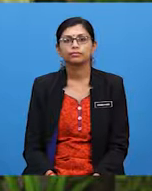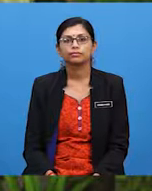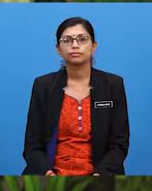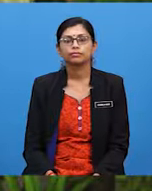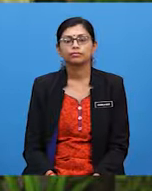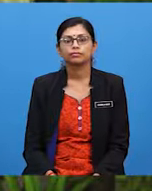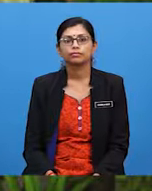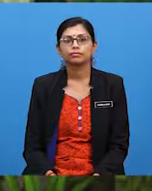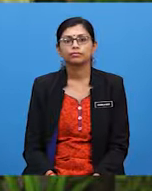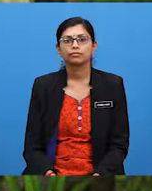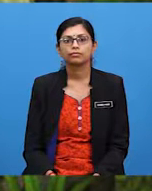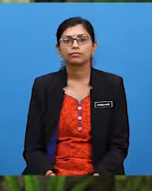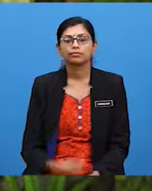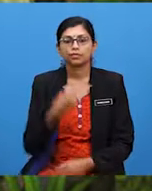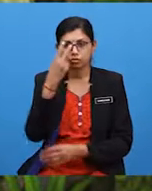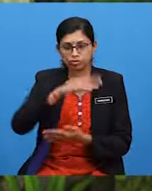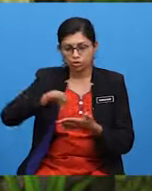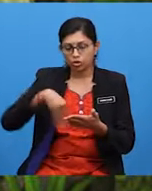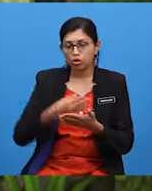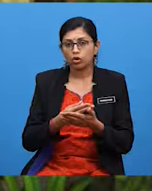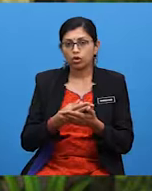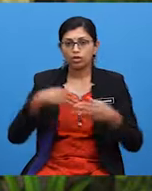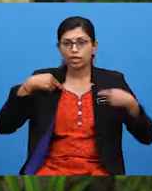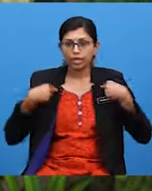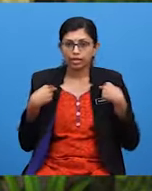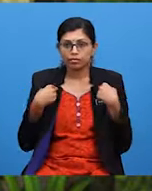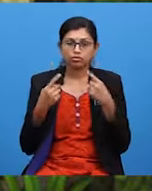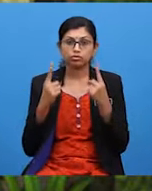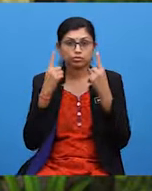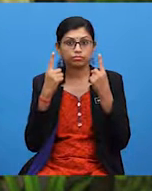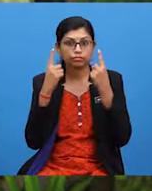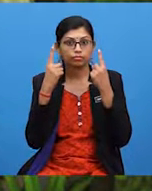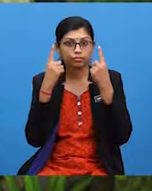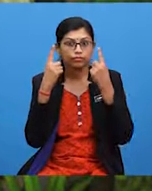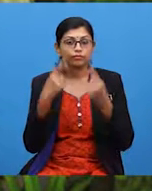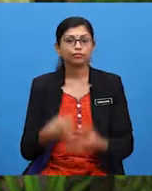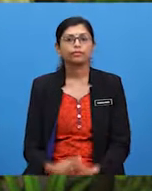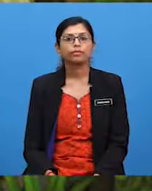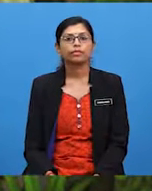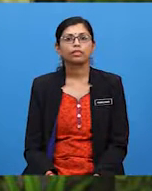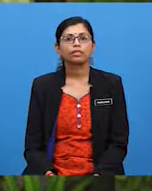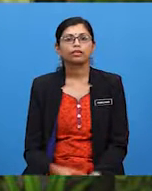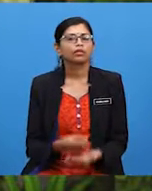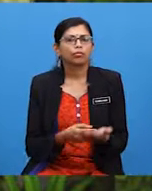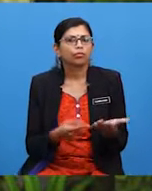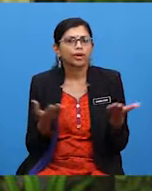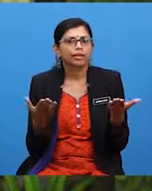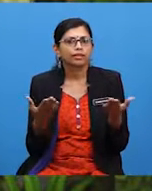Look at all the animals on your screen. What are they?